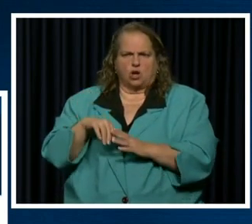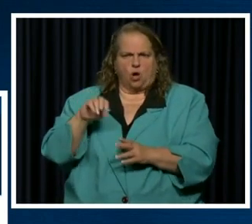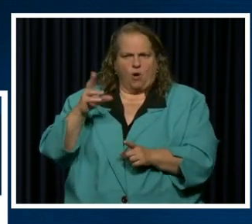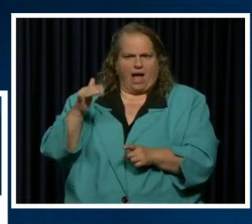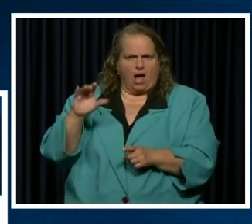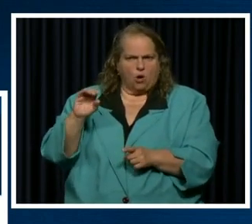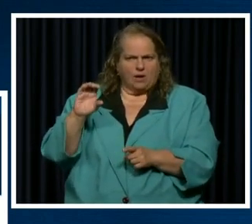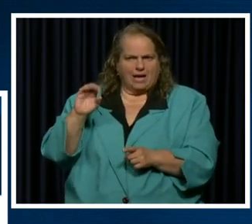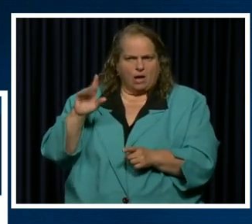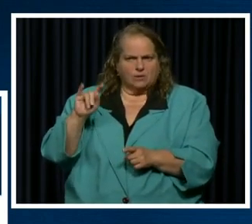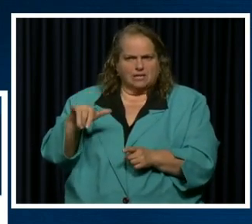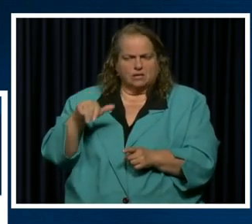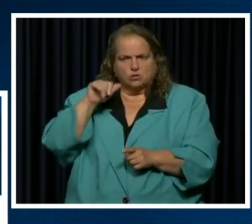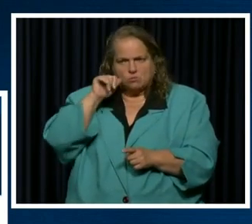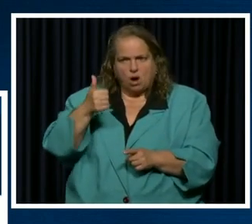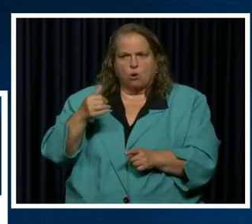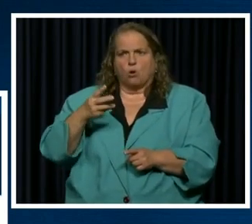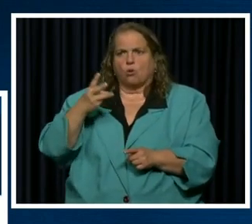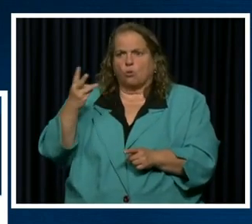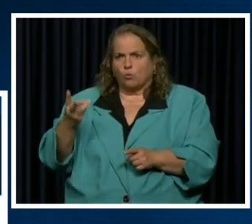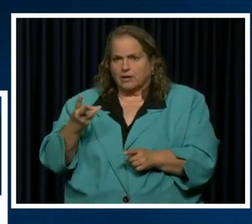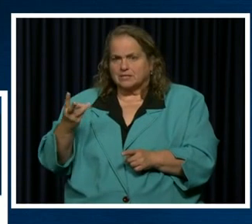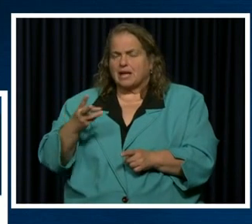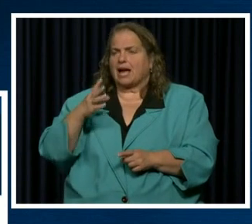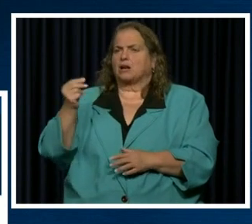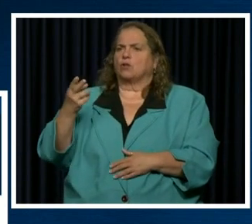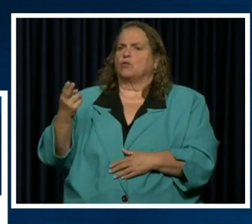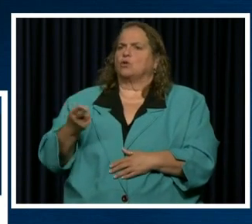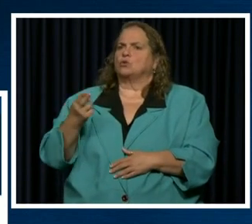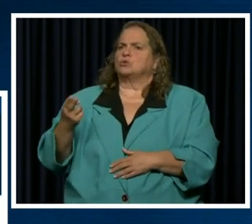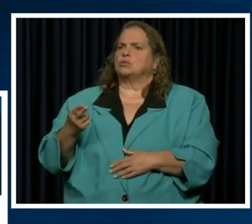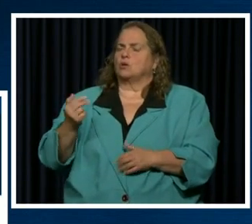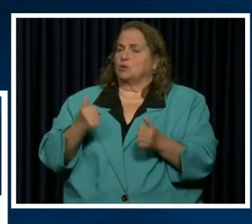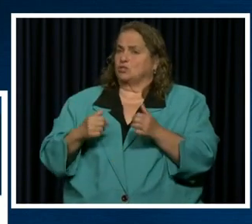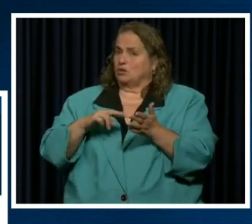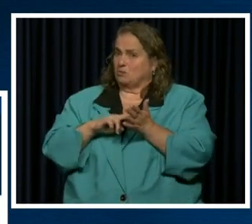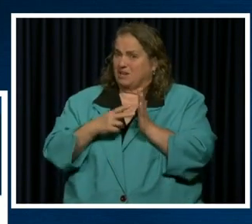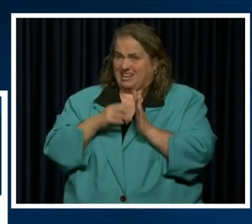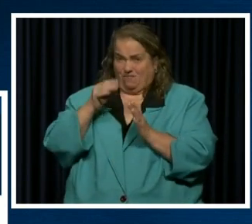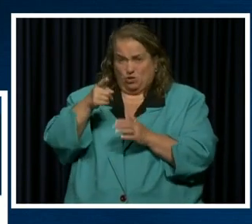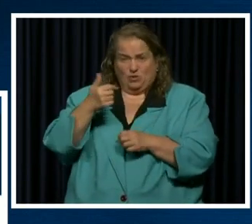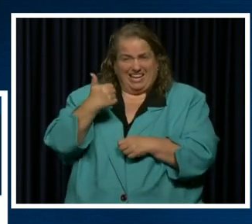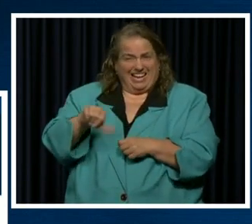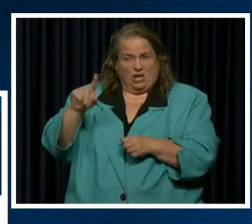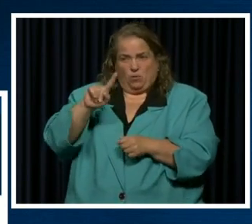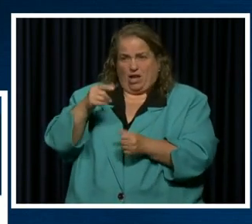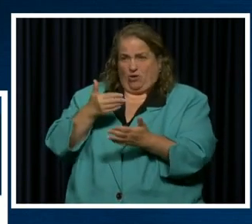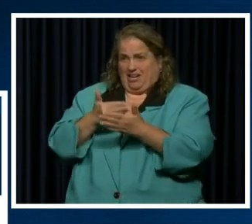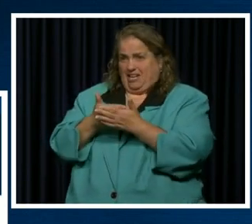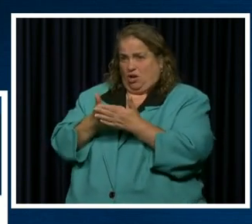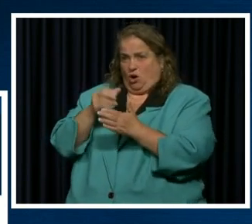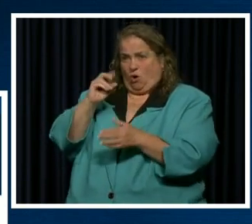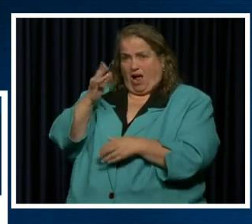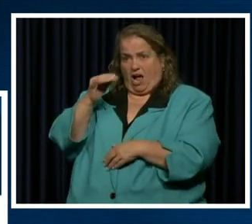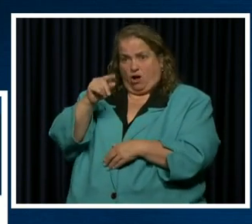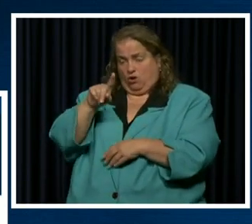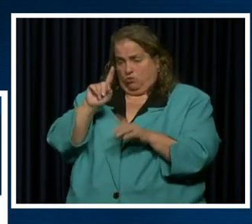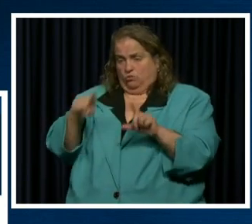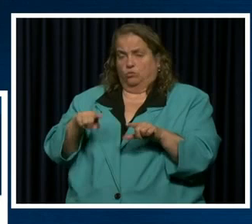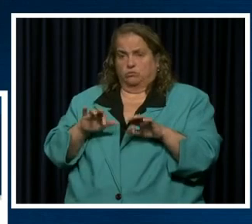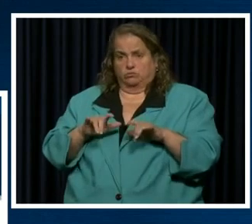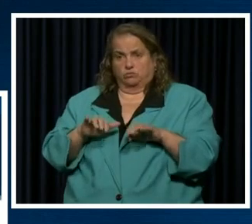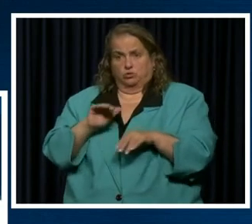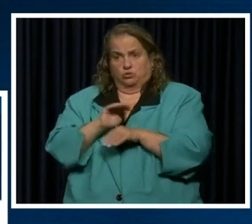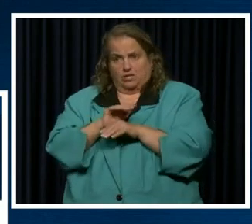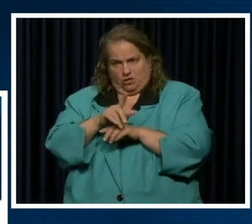Ohio County tomorrow, Wednesday and Thursday, which means if you're anywhere in the area and you go online, uh,